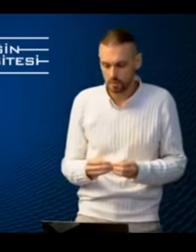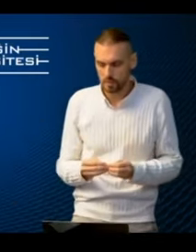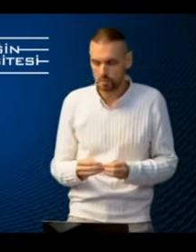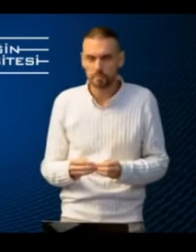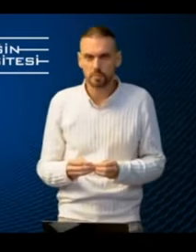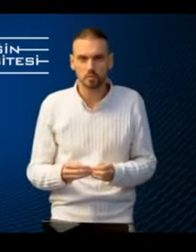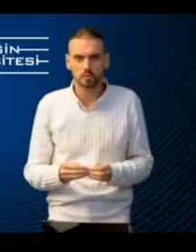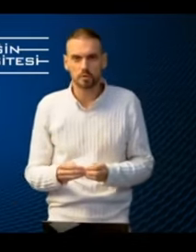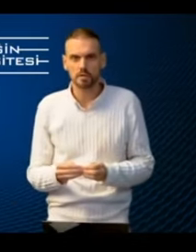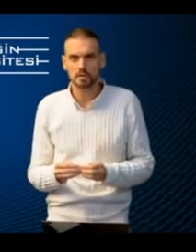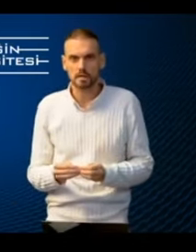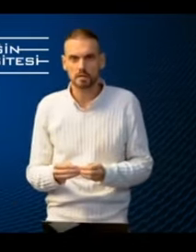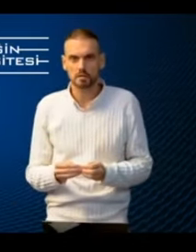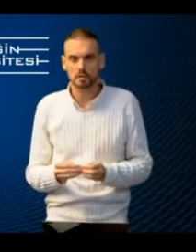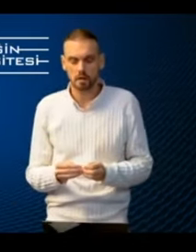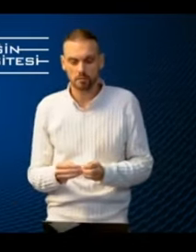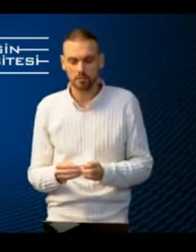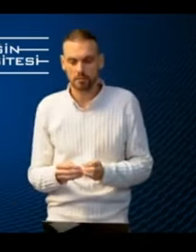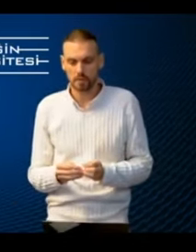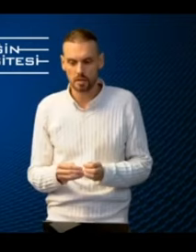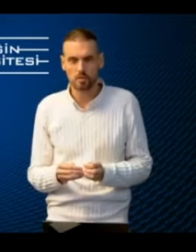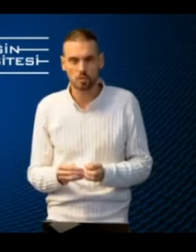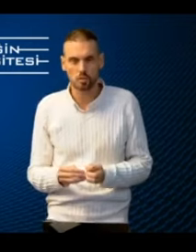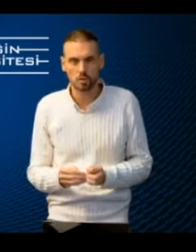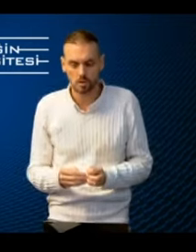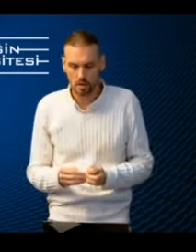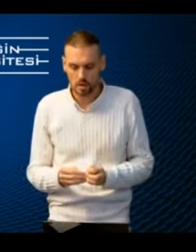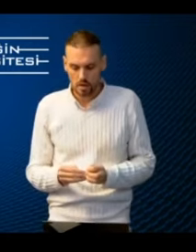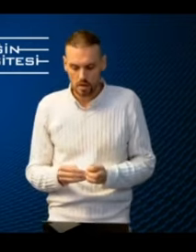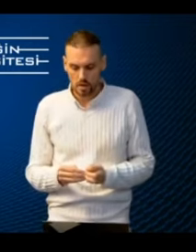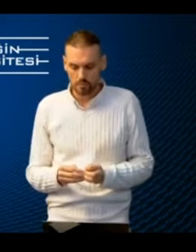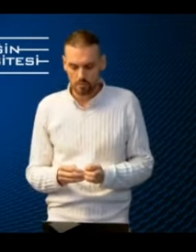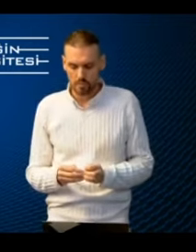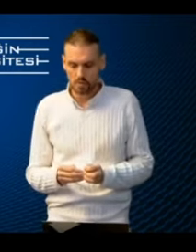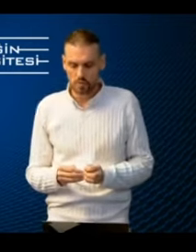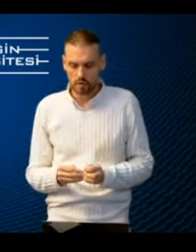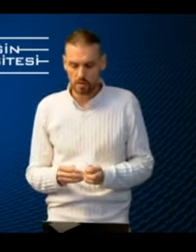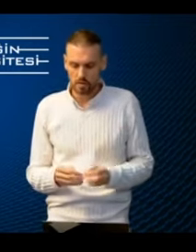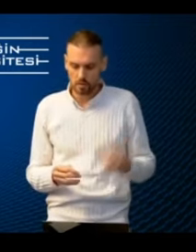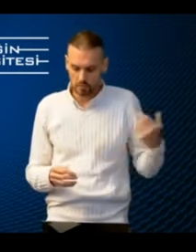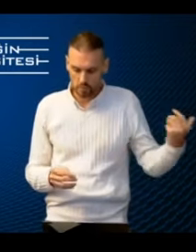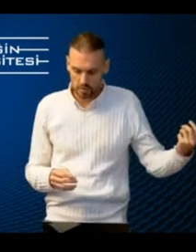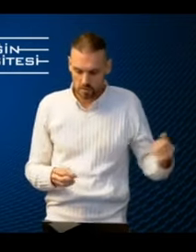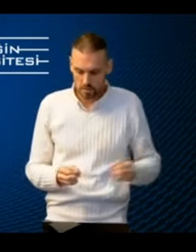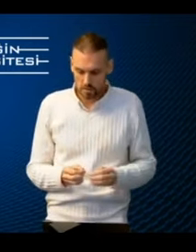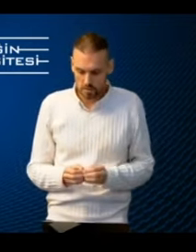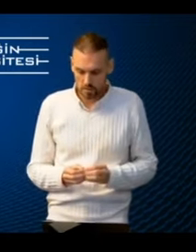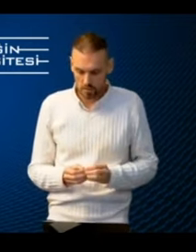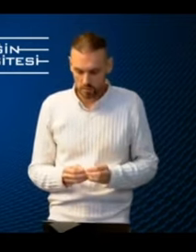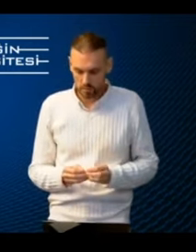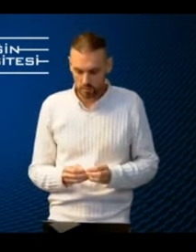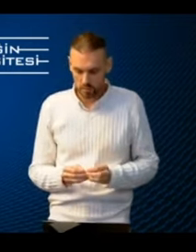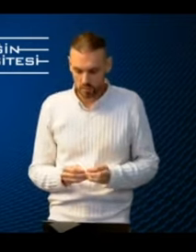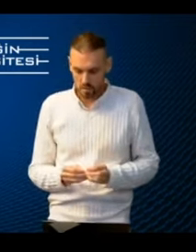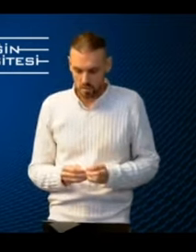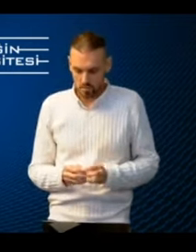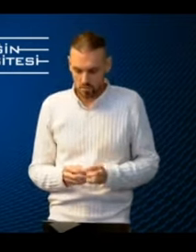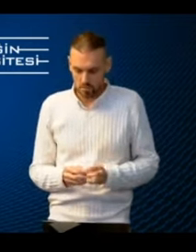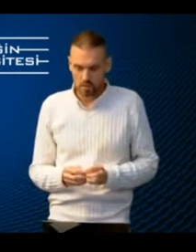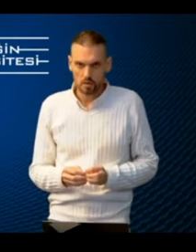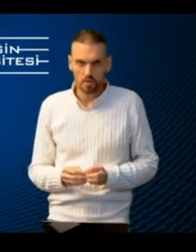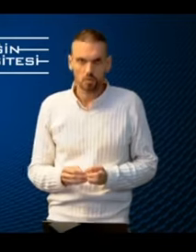people will really take it into work. That's why from EGAS support,